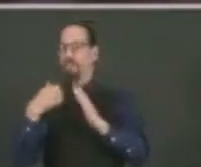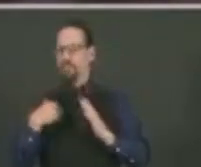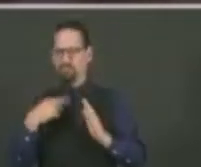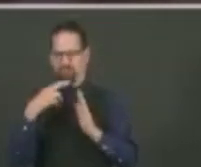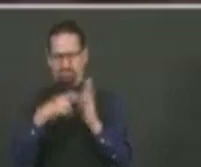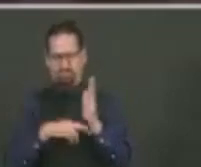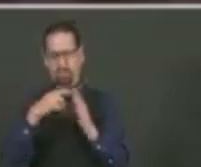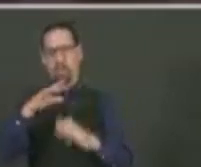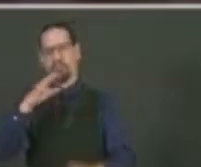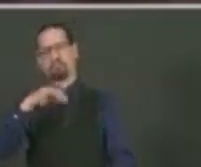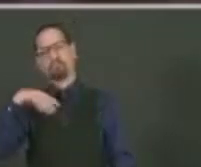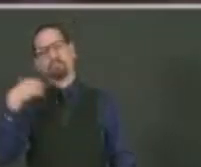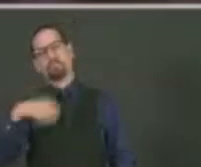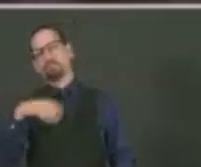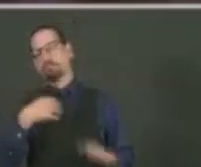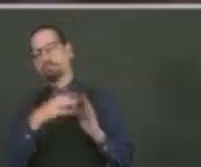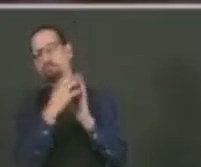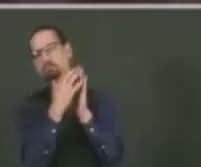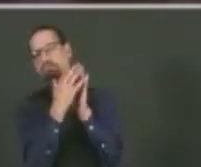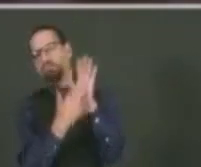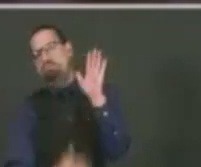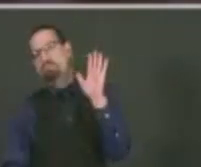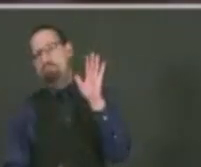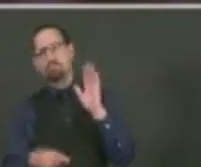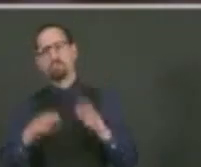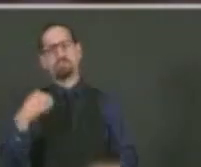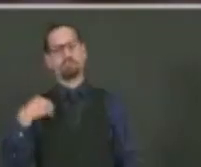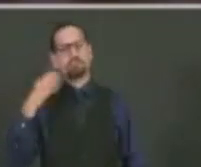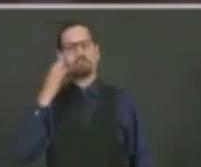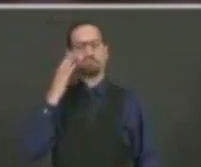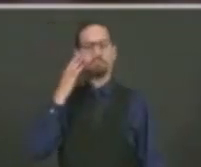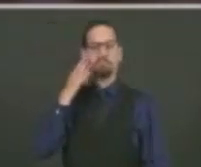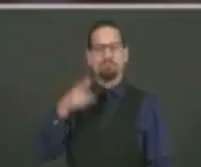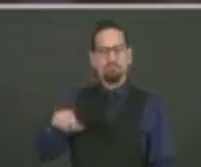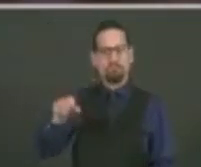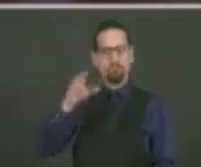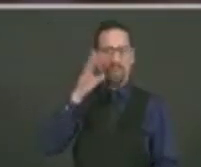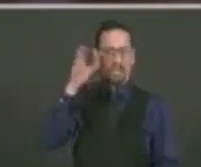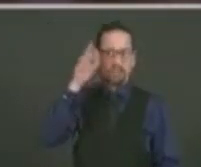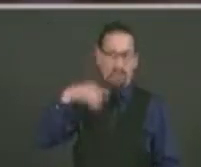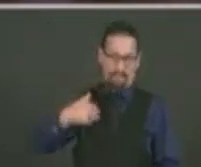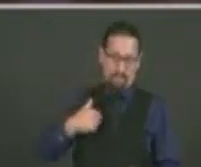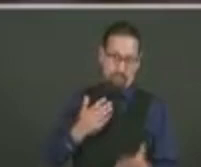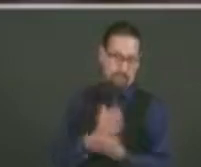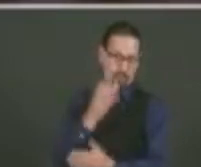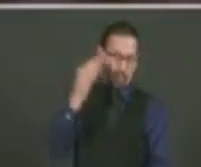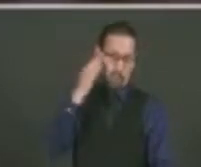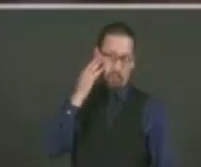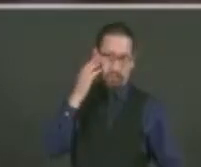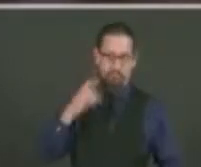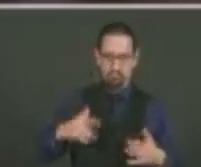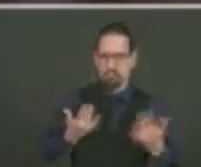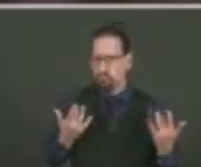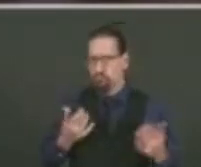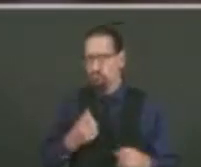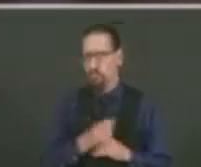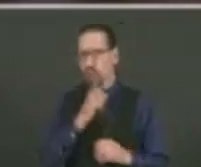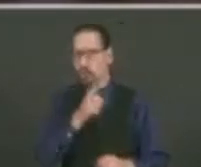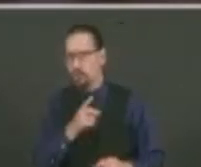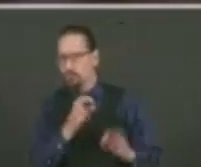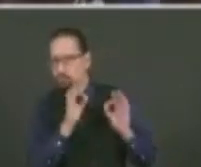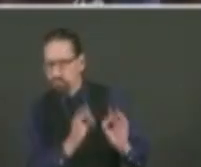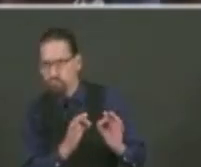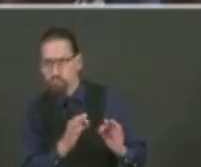So that's what they ought to have. By the way, teachers deserve that. Parents deserve that. Kids deserve that. If they don't have that, they need to become in